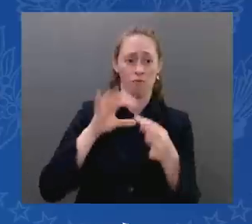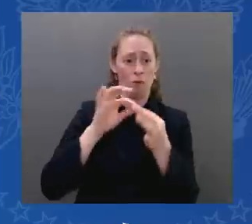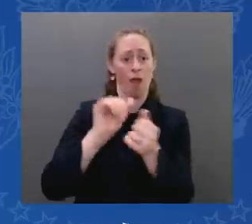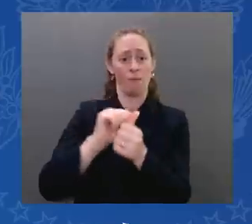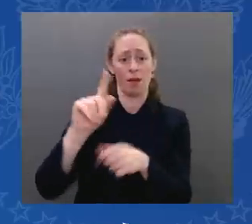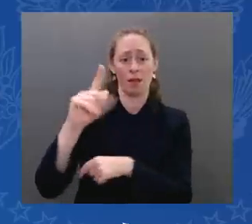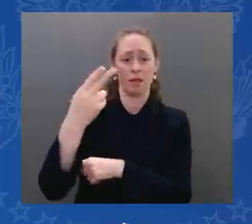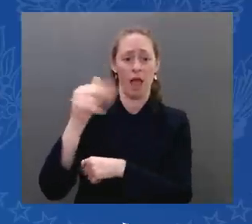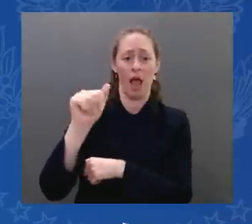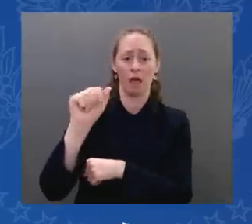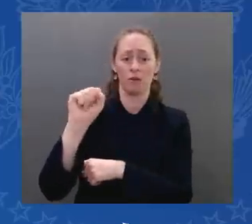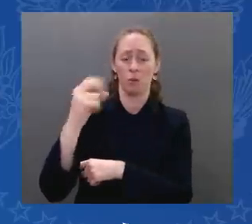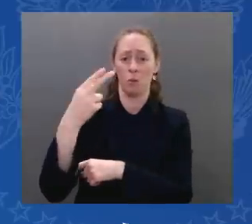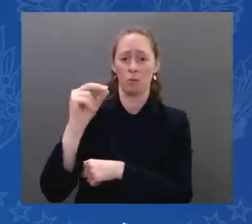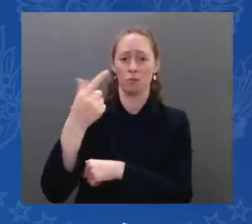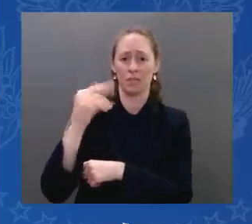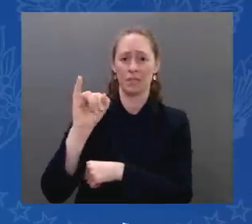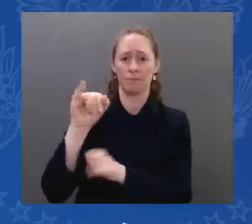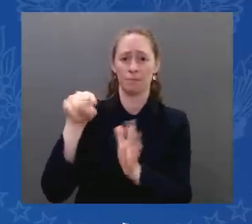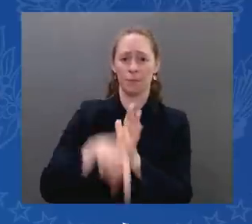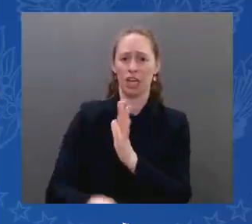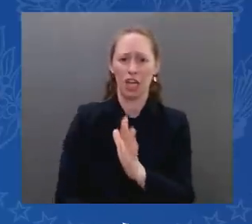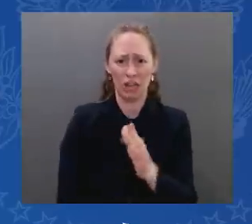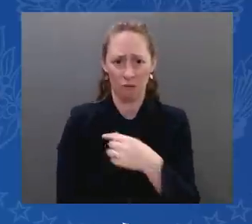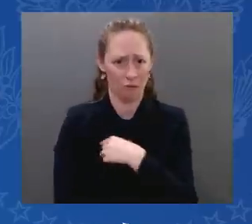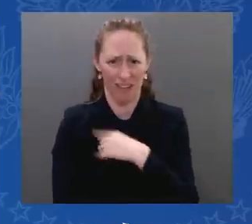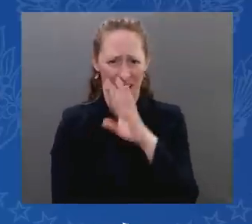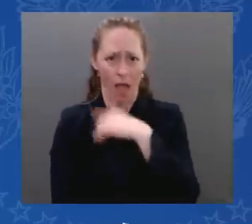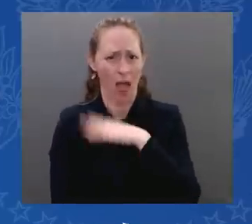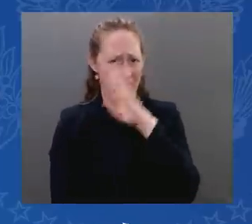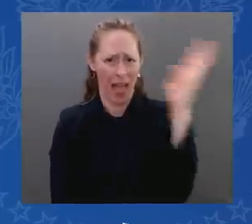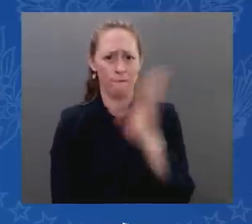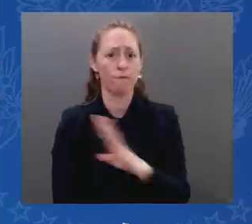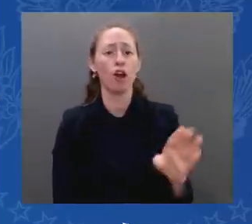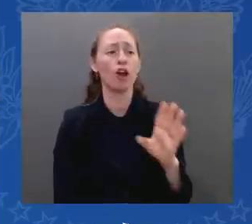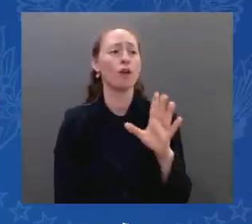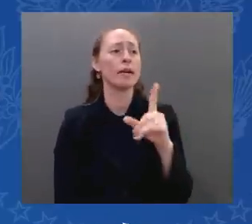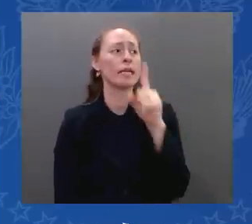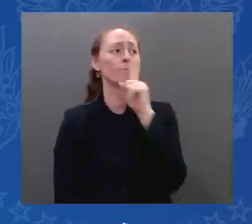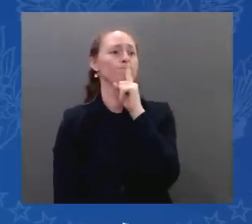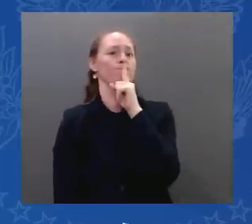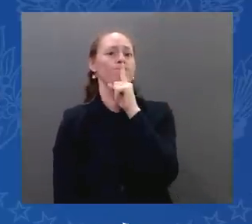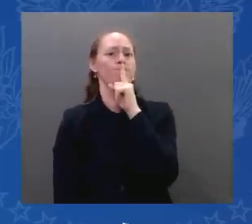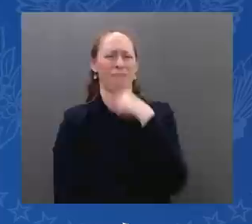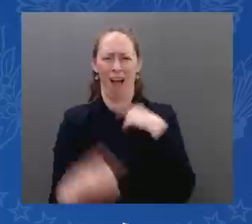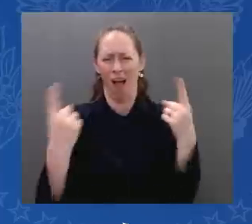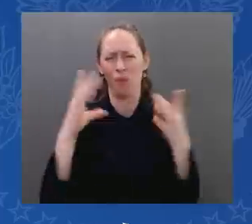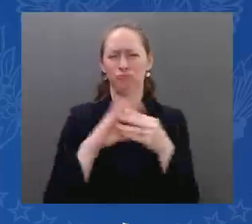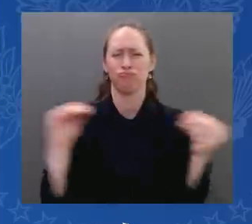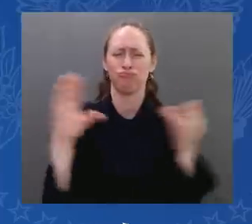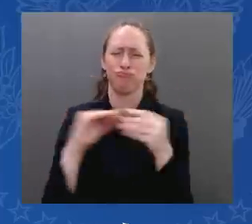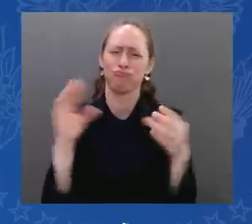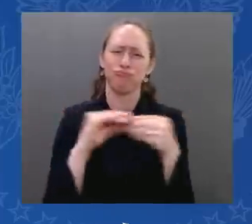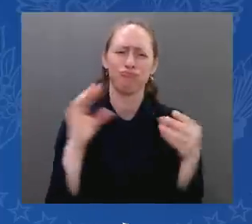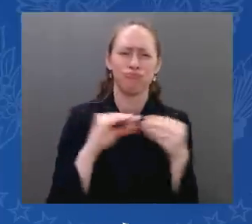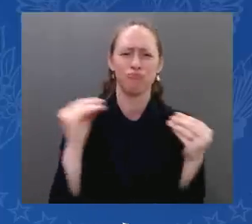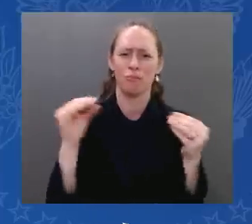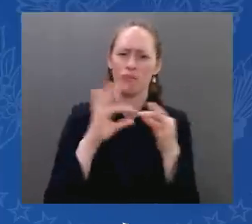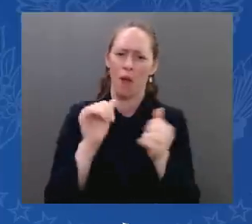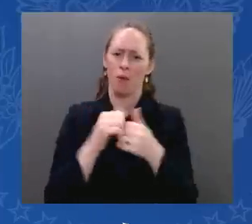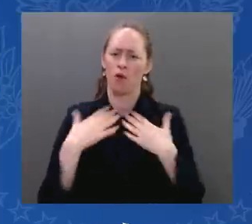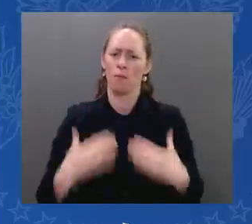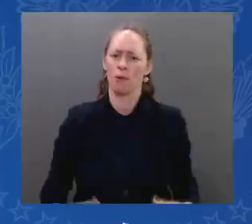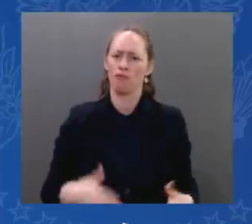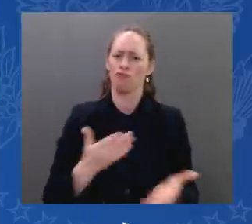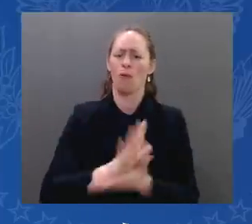The question that I'm, the reason I'm going to Saudi Arabia, though, is much